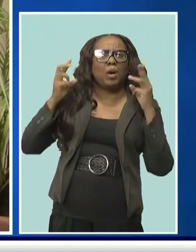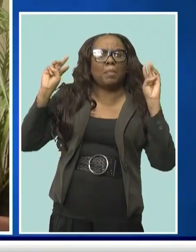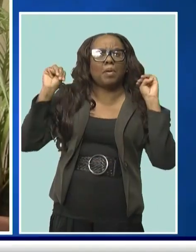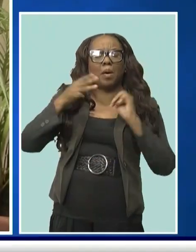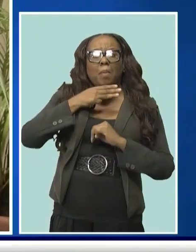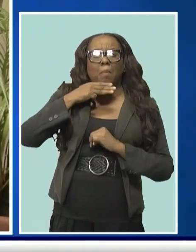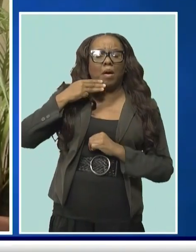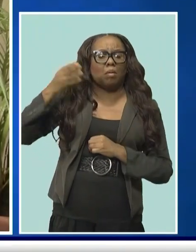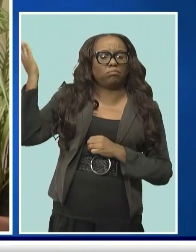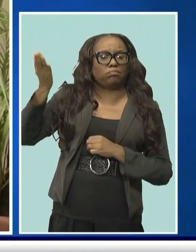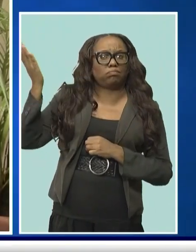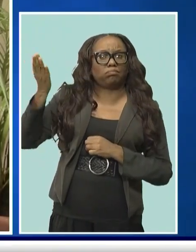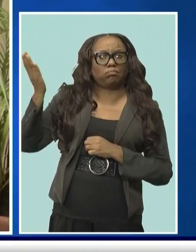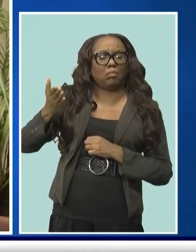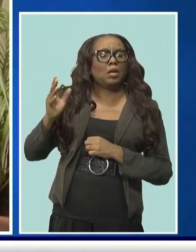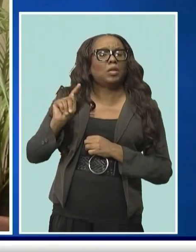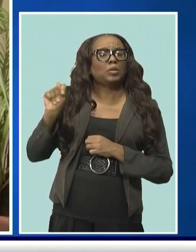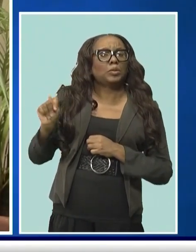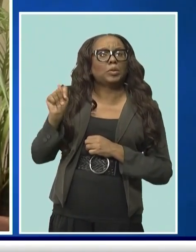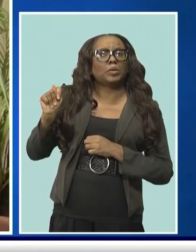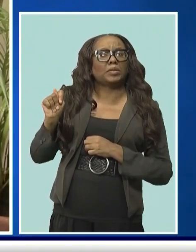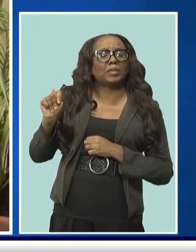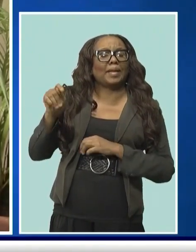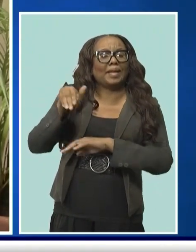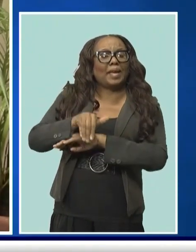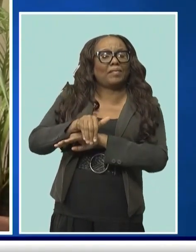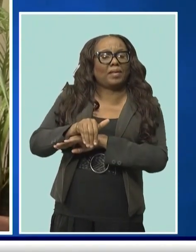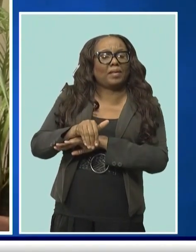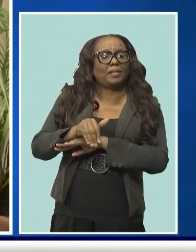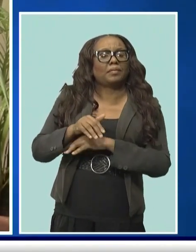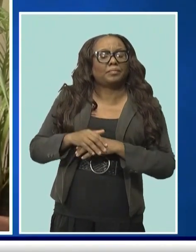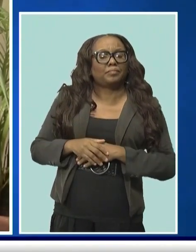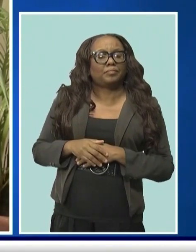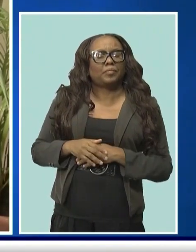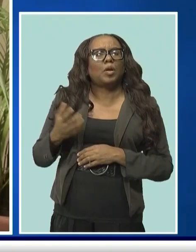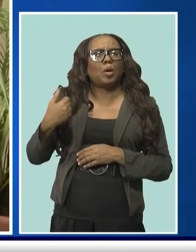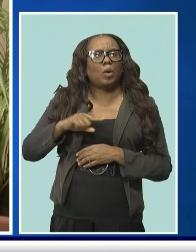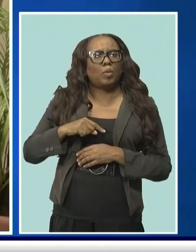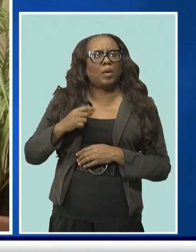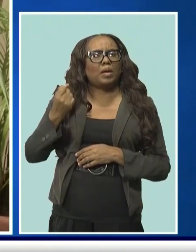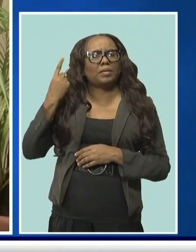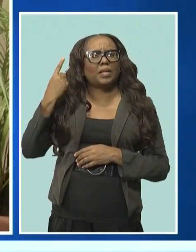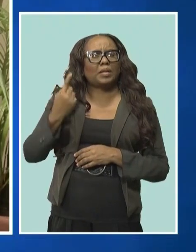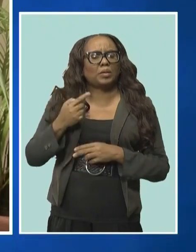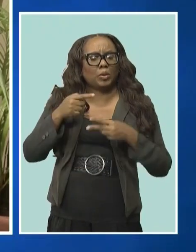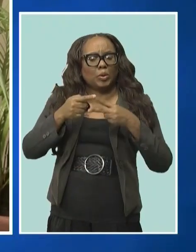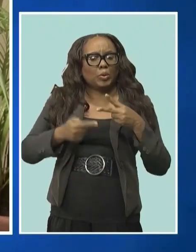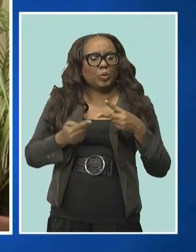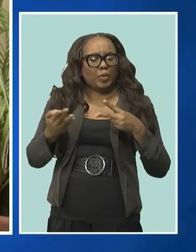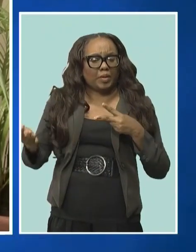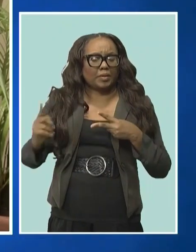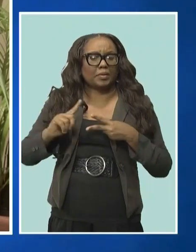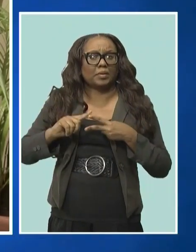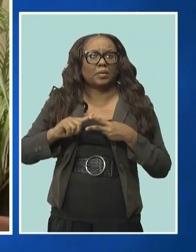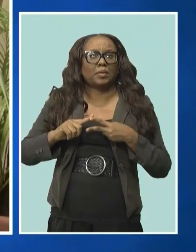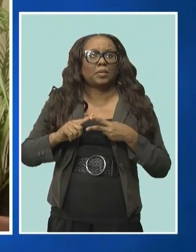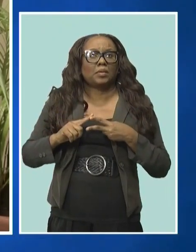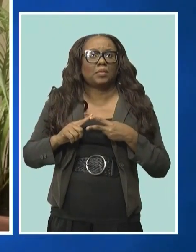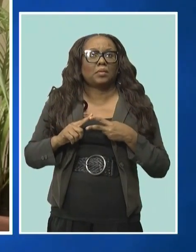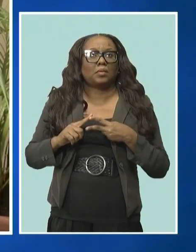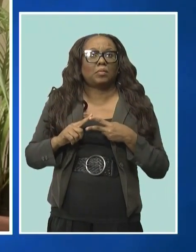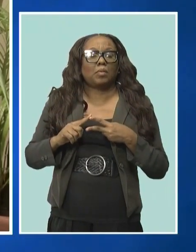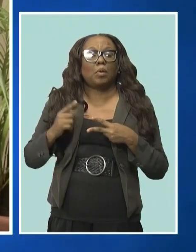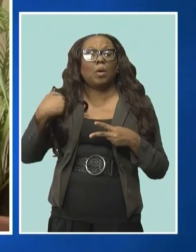Tuesday evening, collectively we have realized two things. One, we are only heard as one voice.